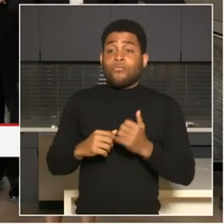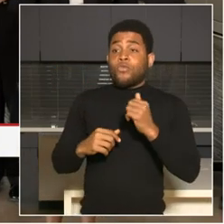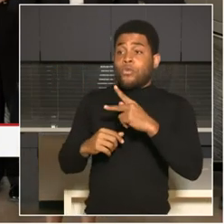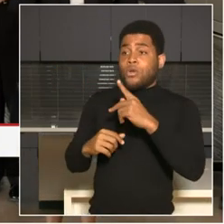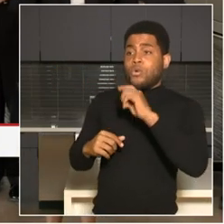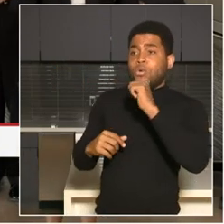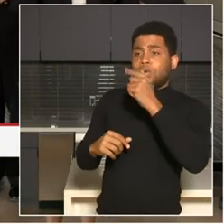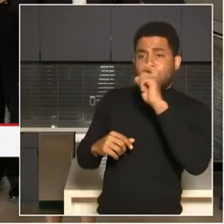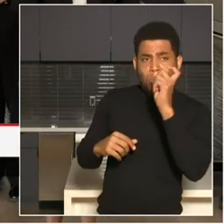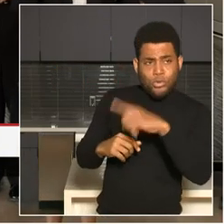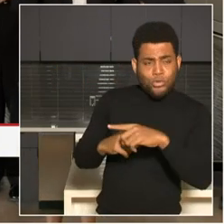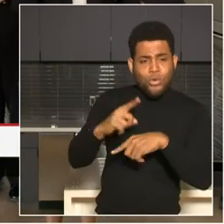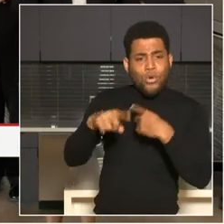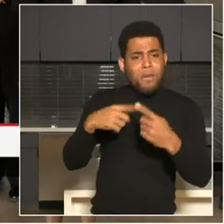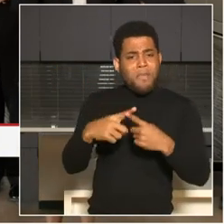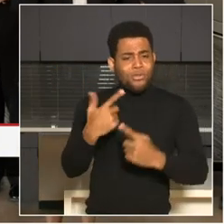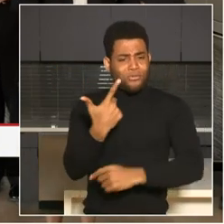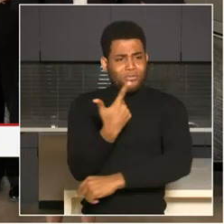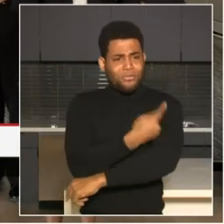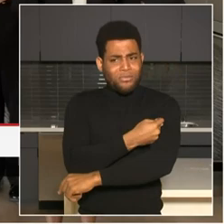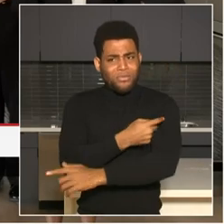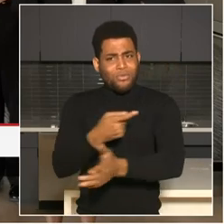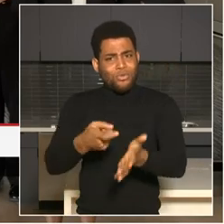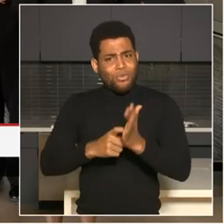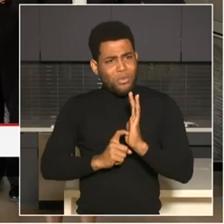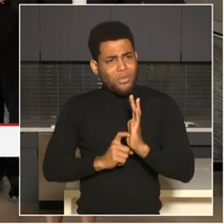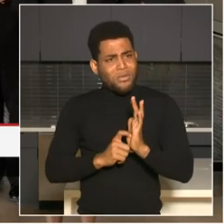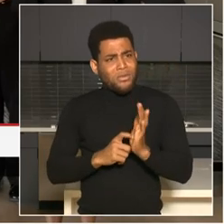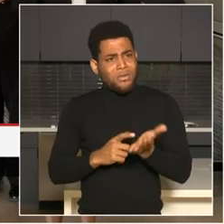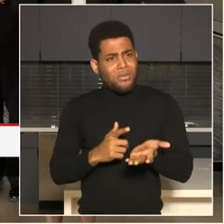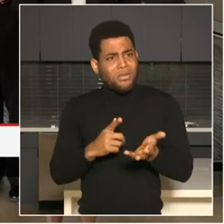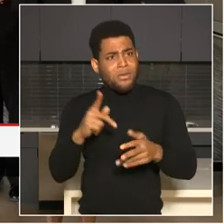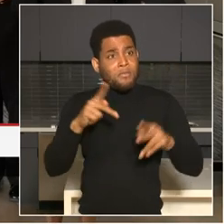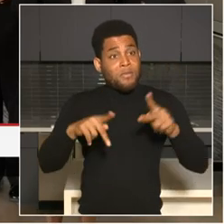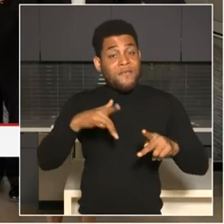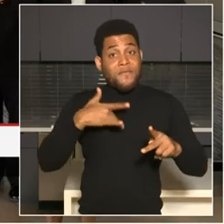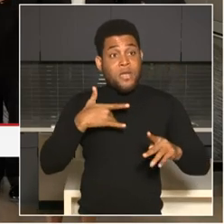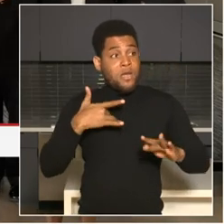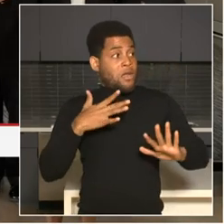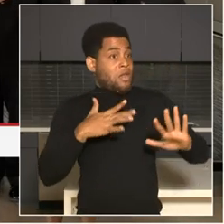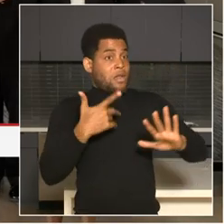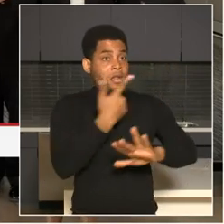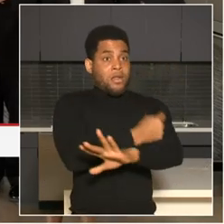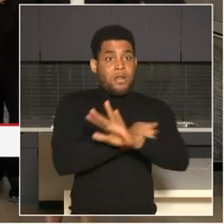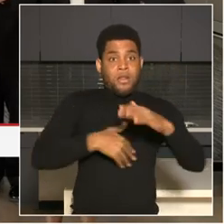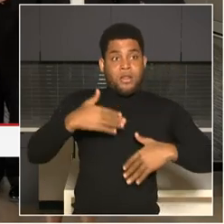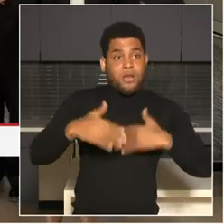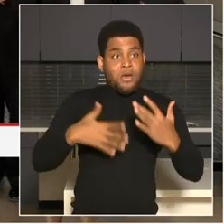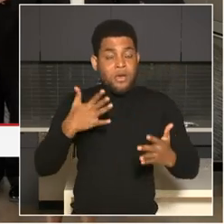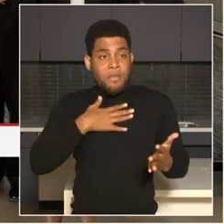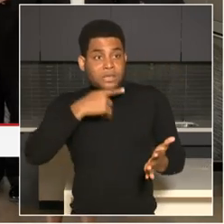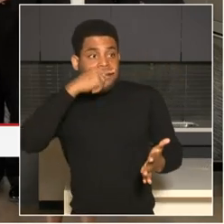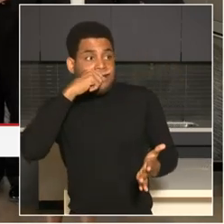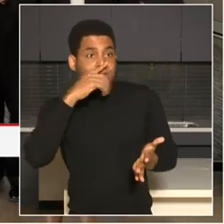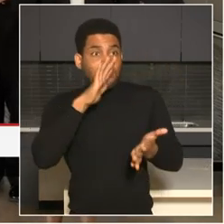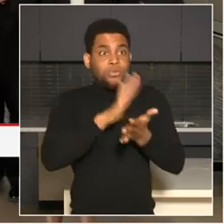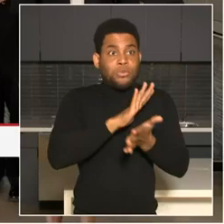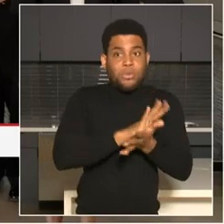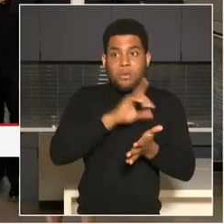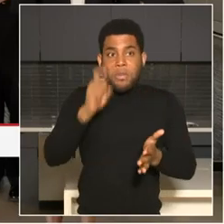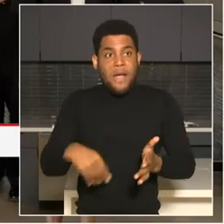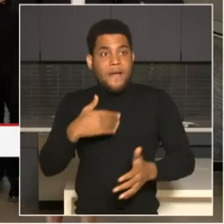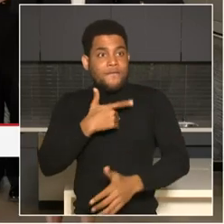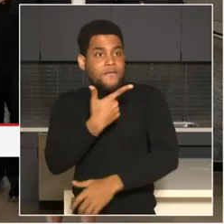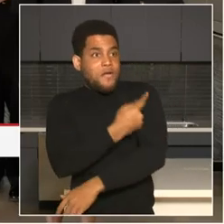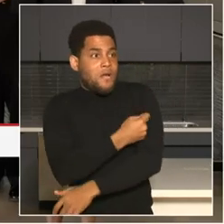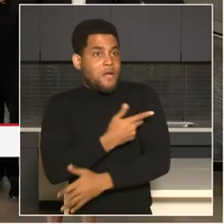scrambling to get these immunizations. Get it, get your shots. Your kids need their shots. Um, I, I received one of those letters